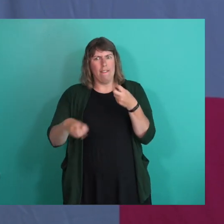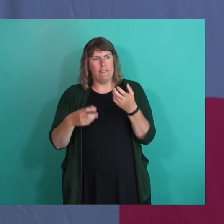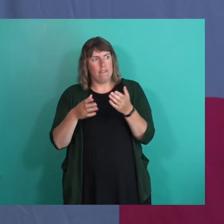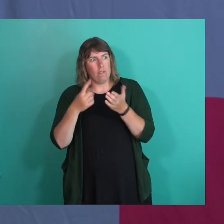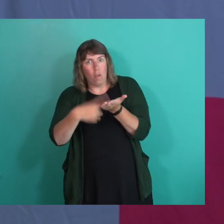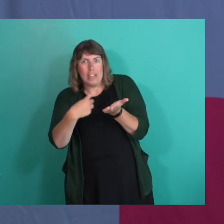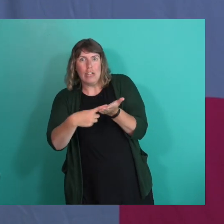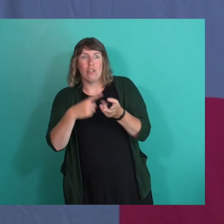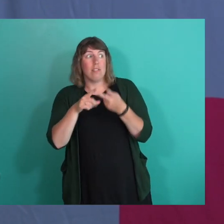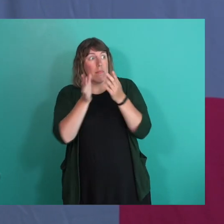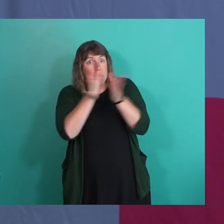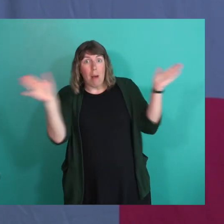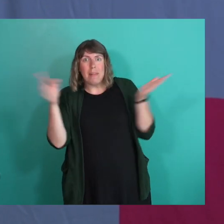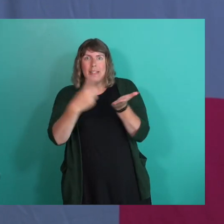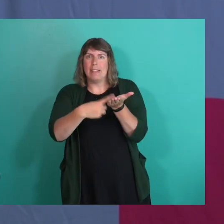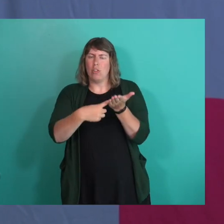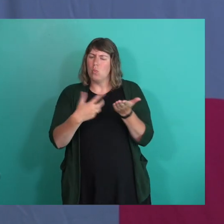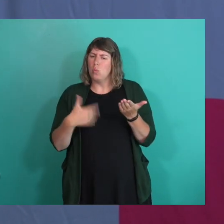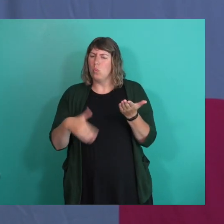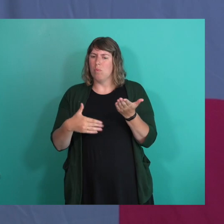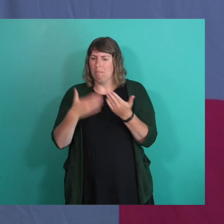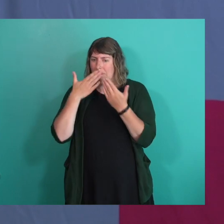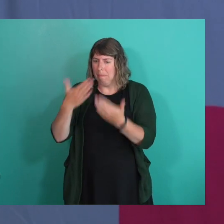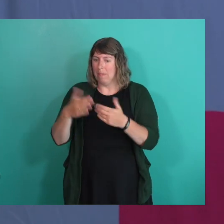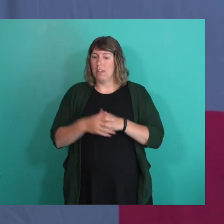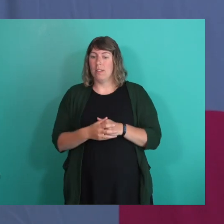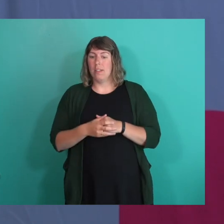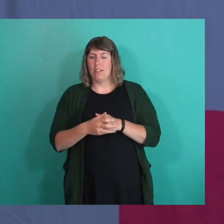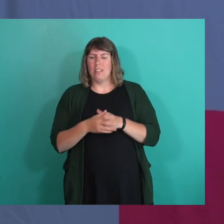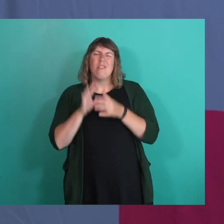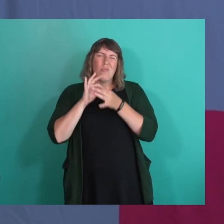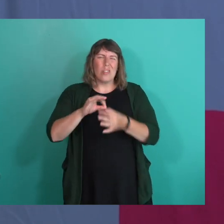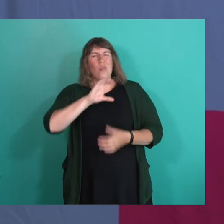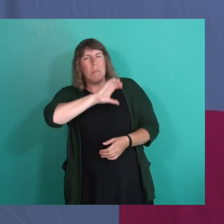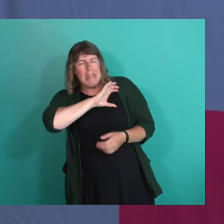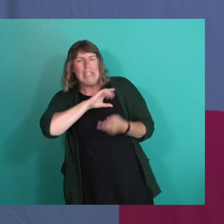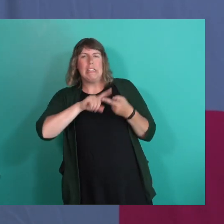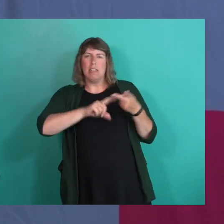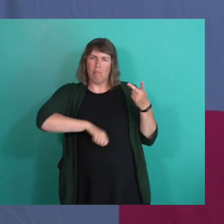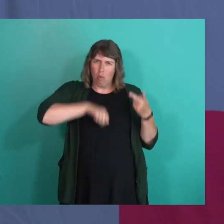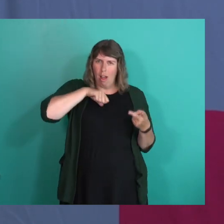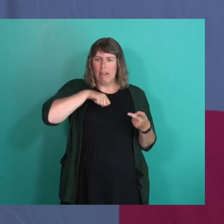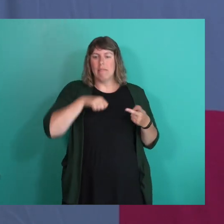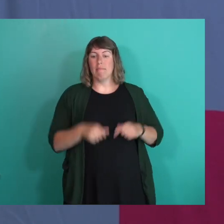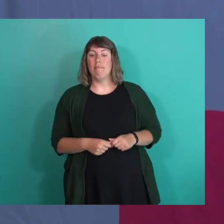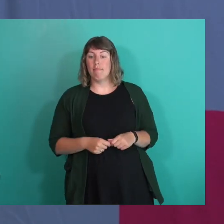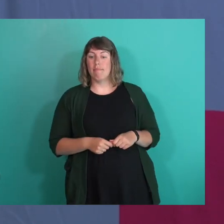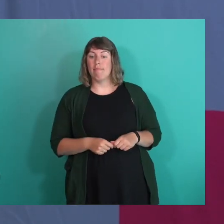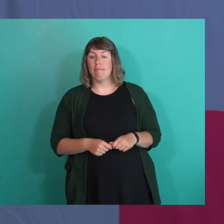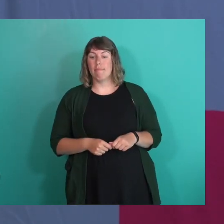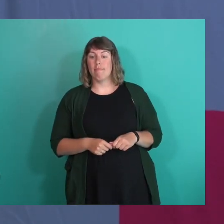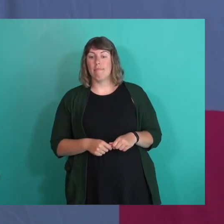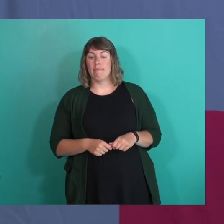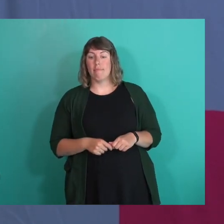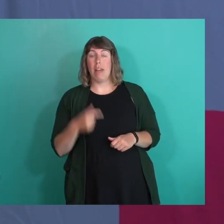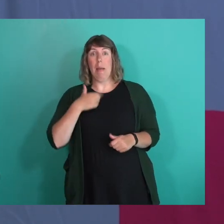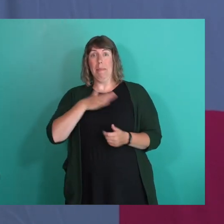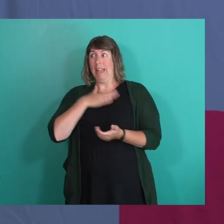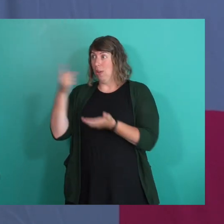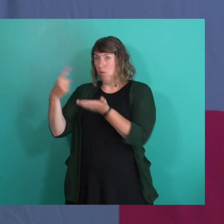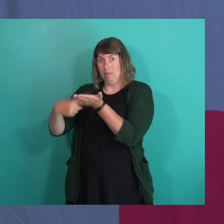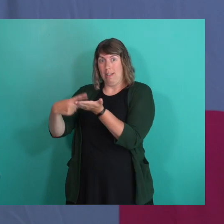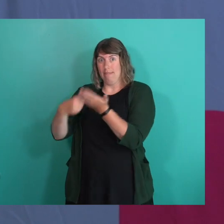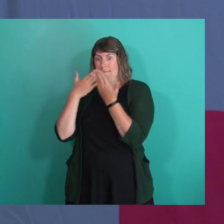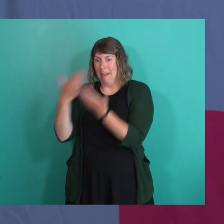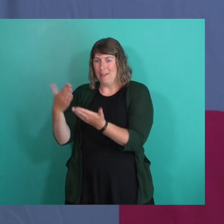quite public discussions about, you know, police and Pride. And, yeah, yeah. So, I'm glad it came up.